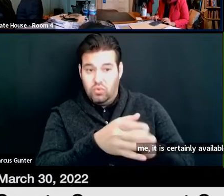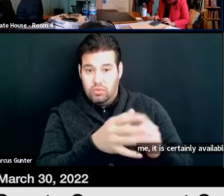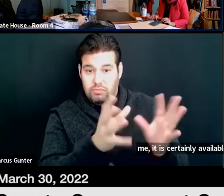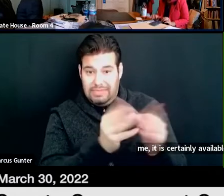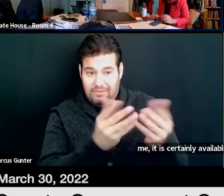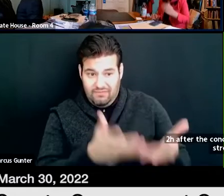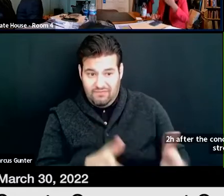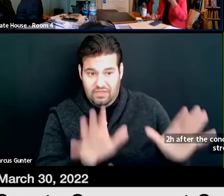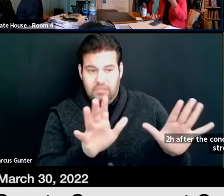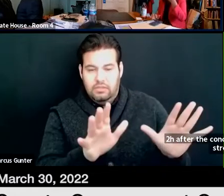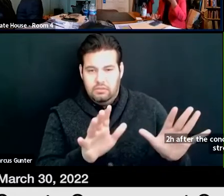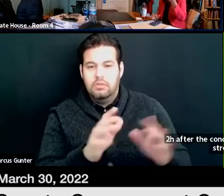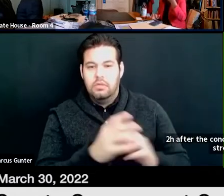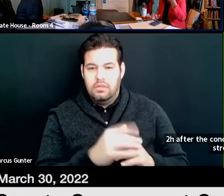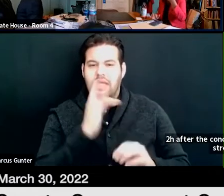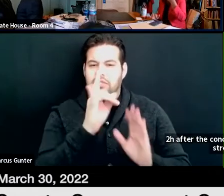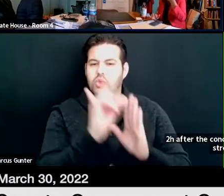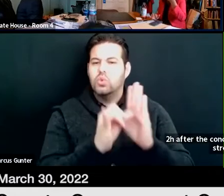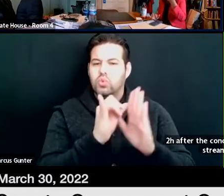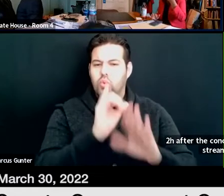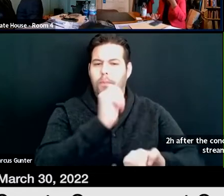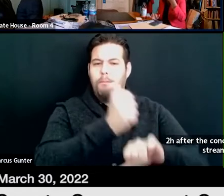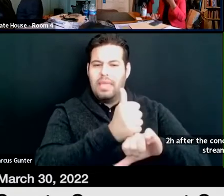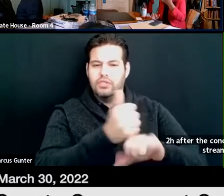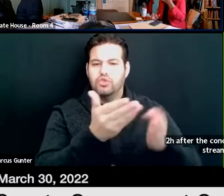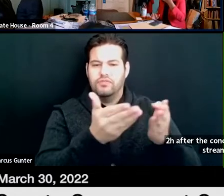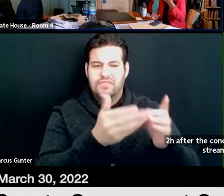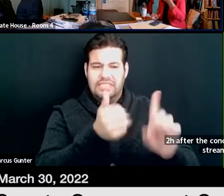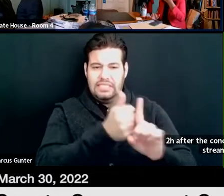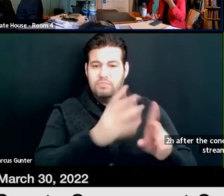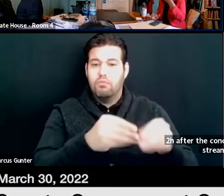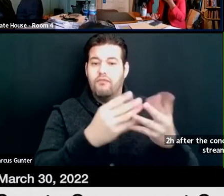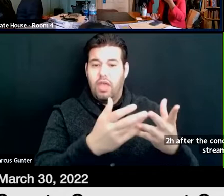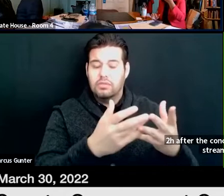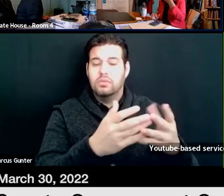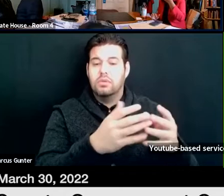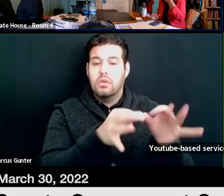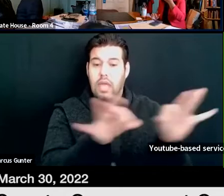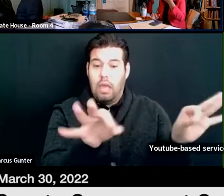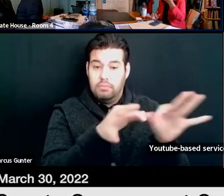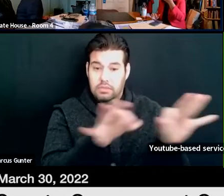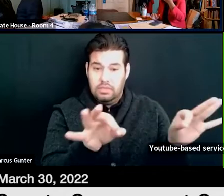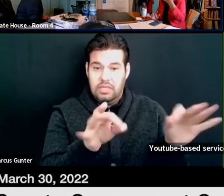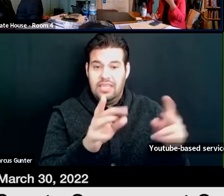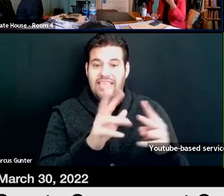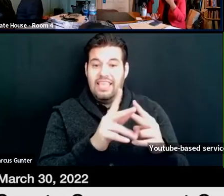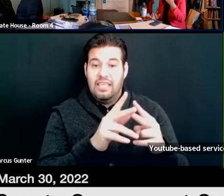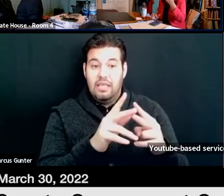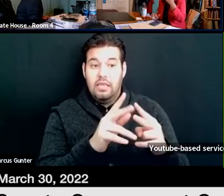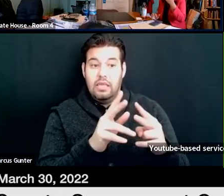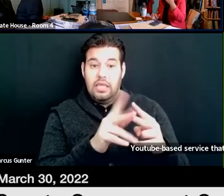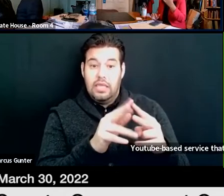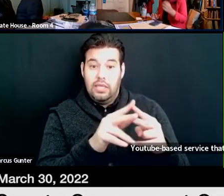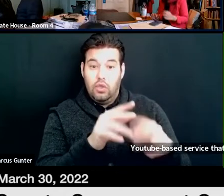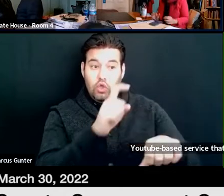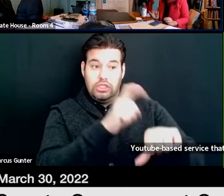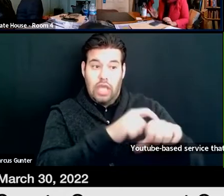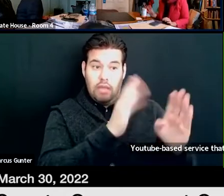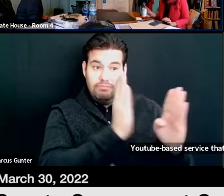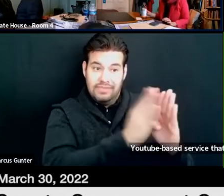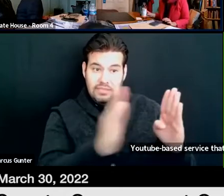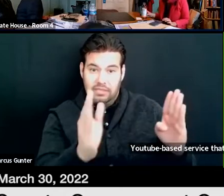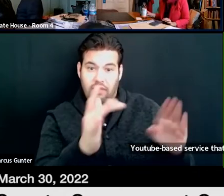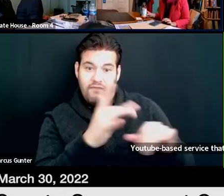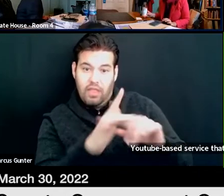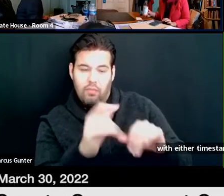a YouTube-based service that provides closed captioning with either timestamps available or not